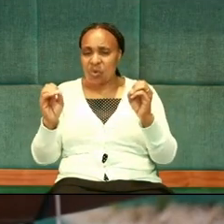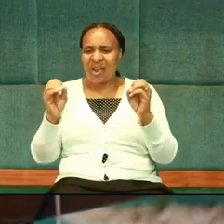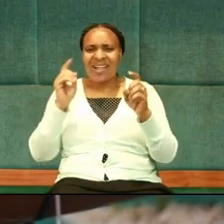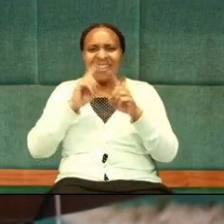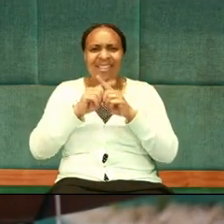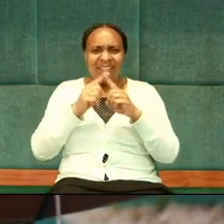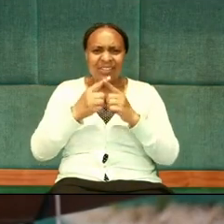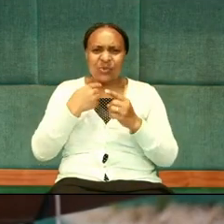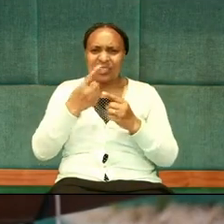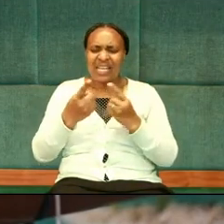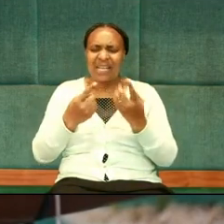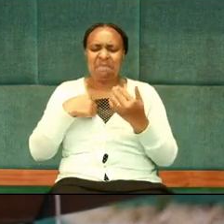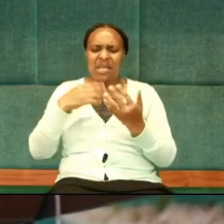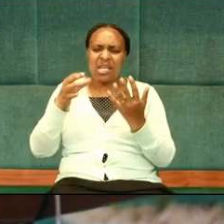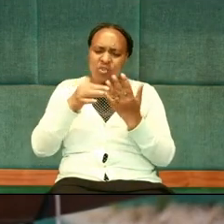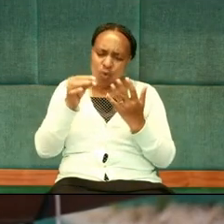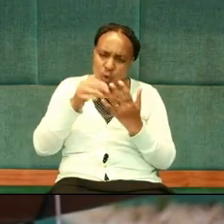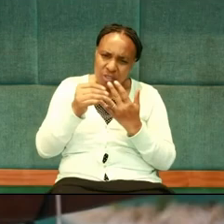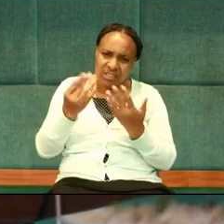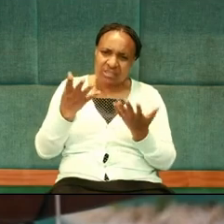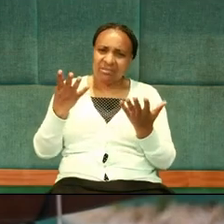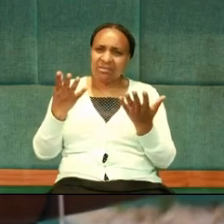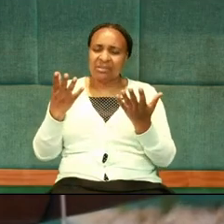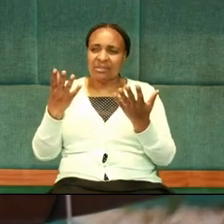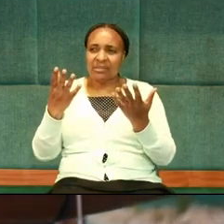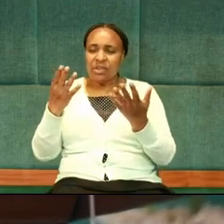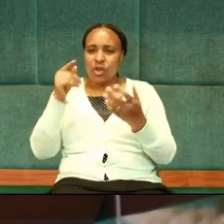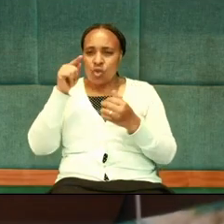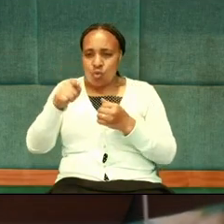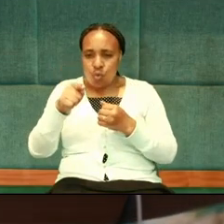married though. Choose between the Ghana match or me.